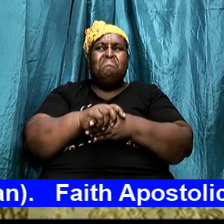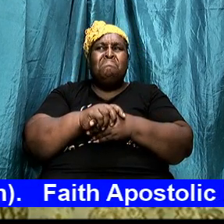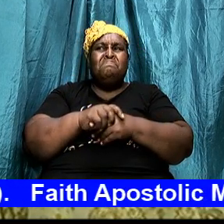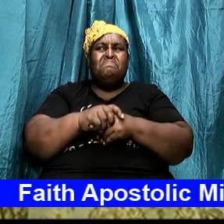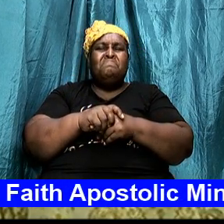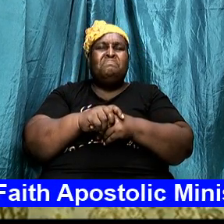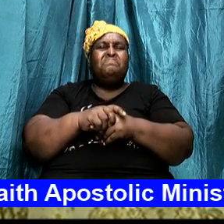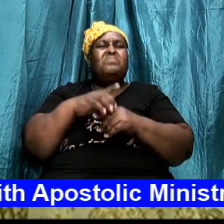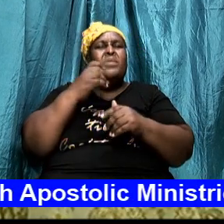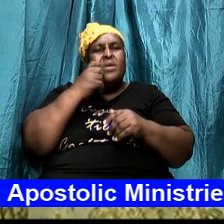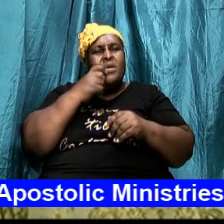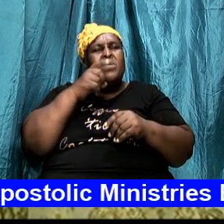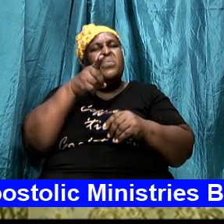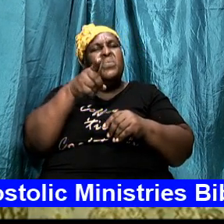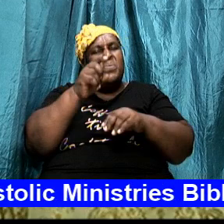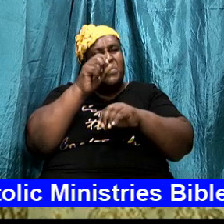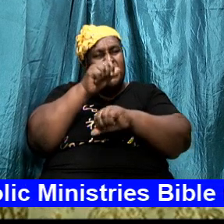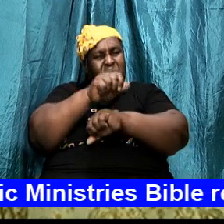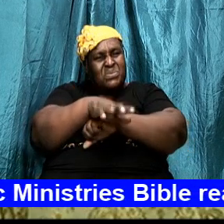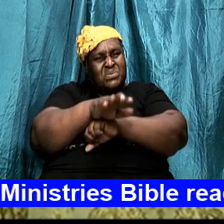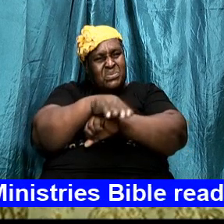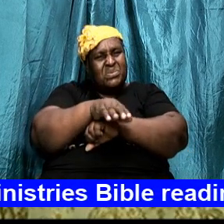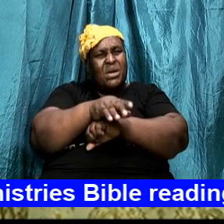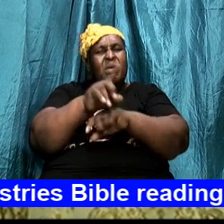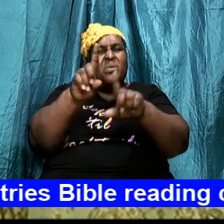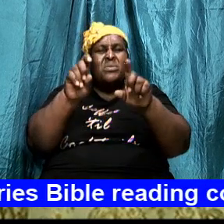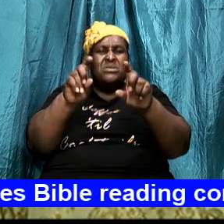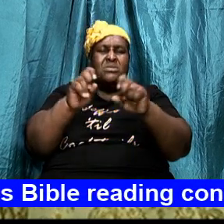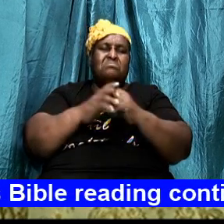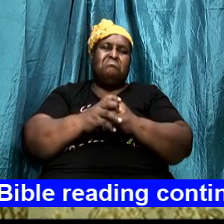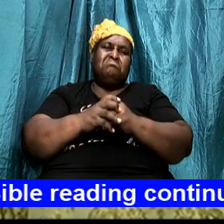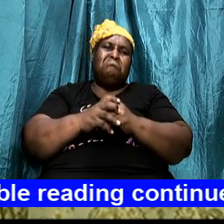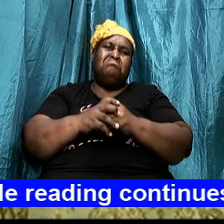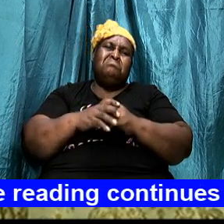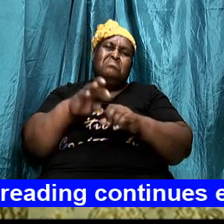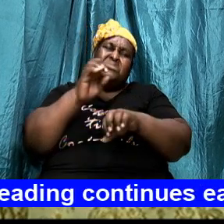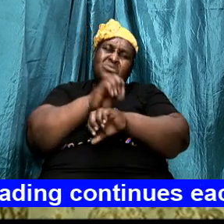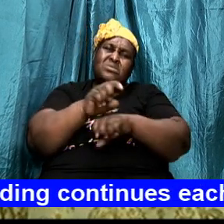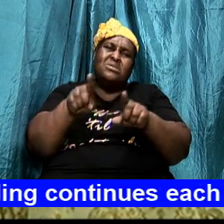who are you tonight tonight as we wrap up